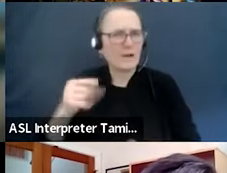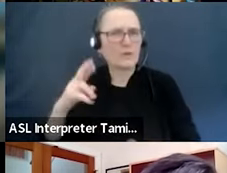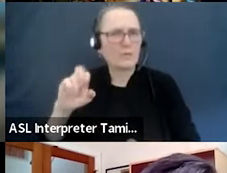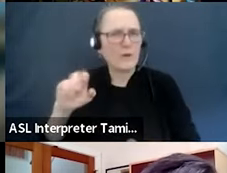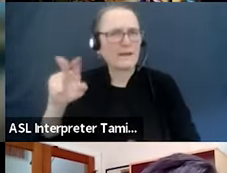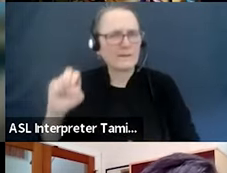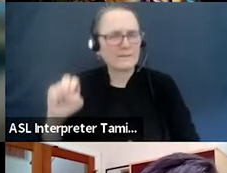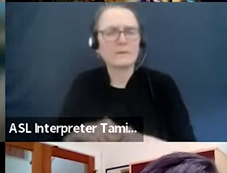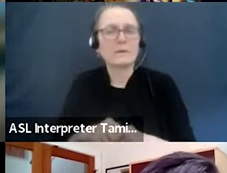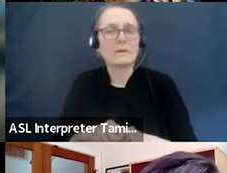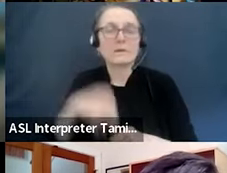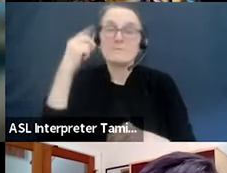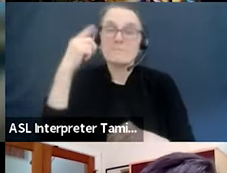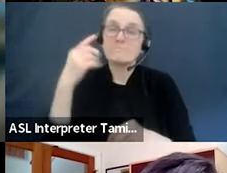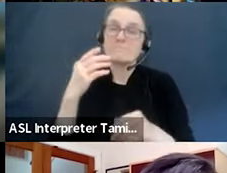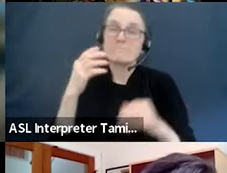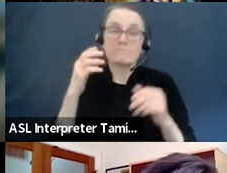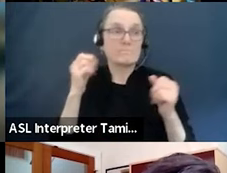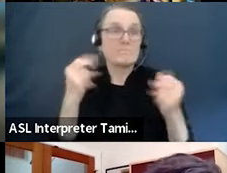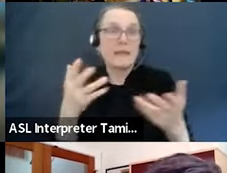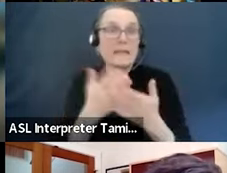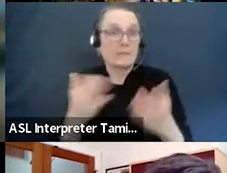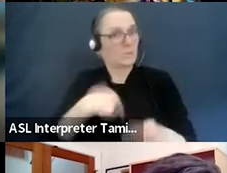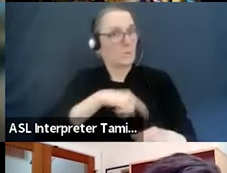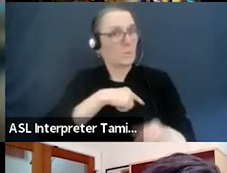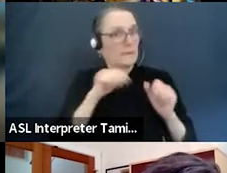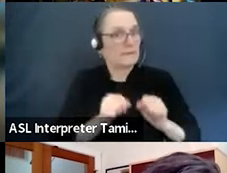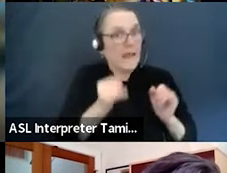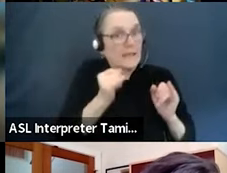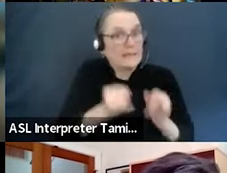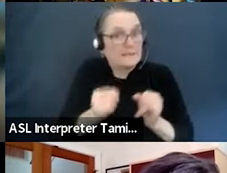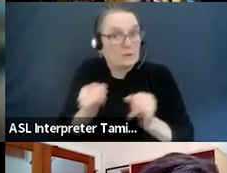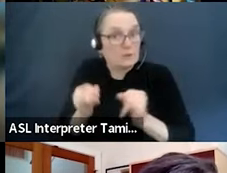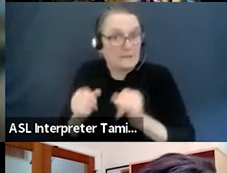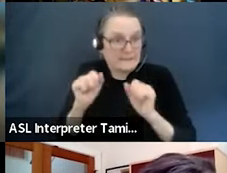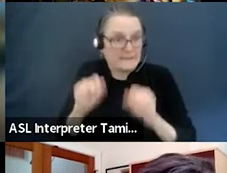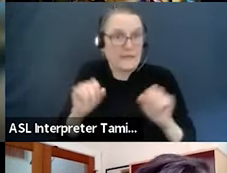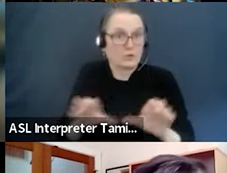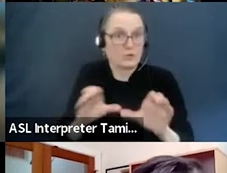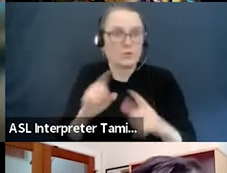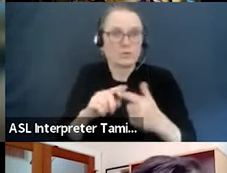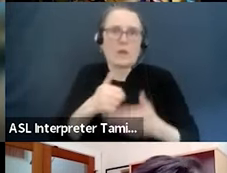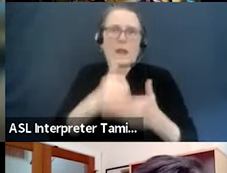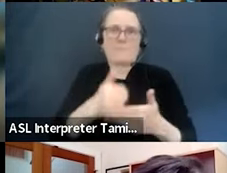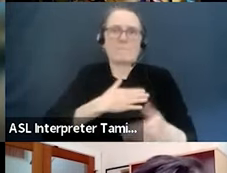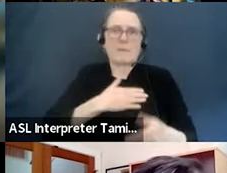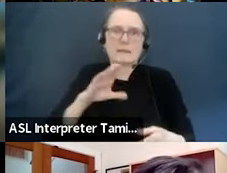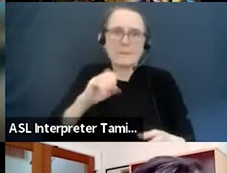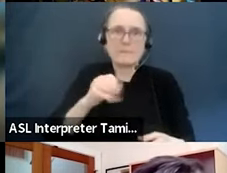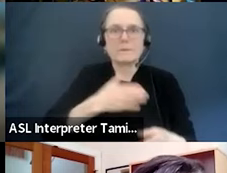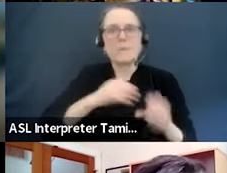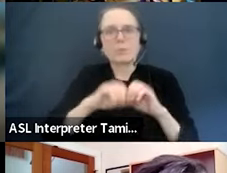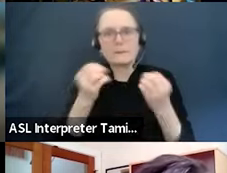there are lots of things we can do individually so that they would help individual employers and employees. So things like the